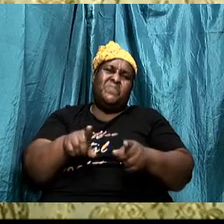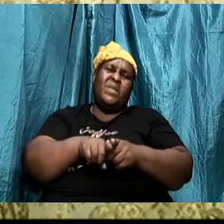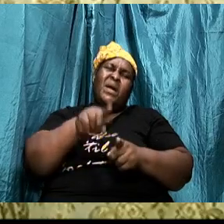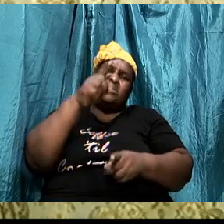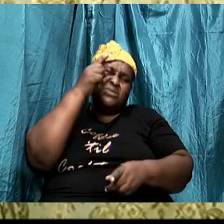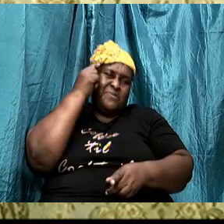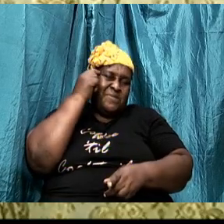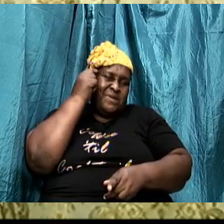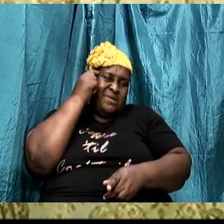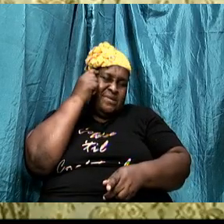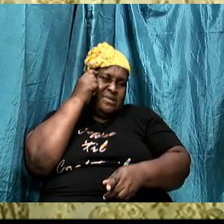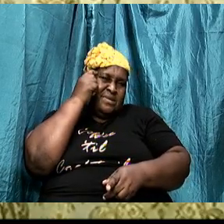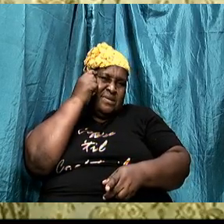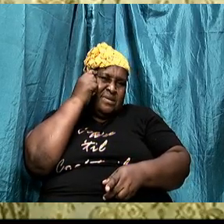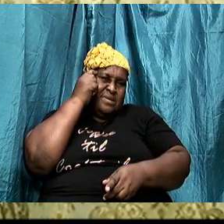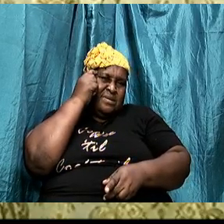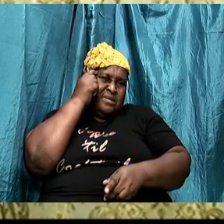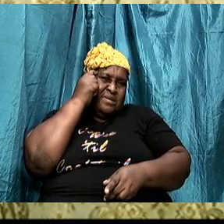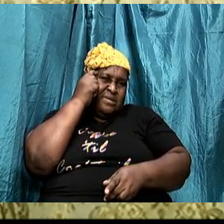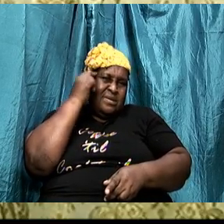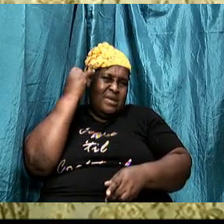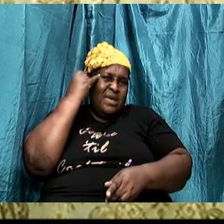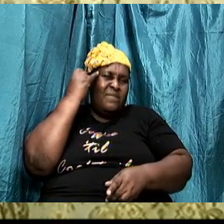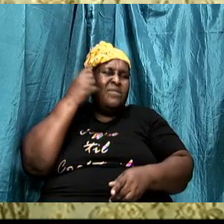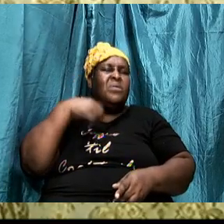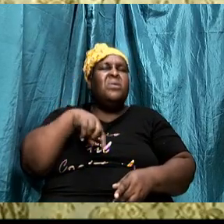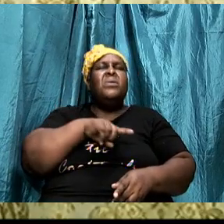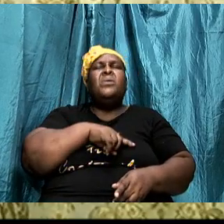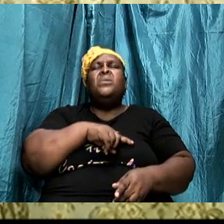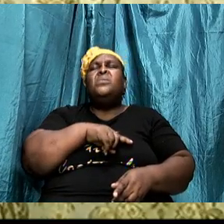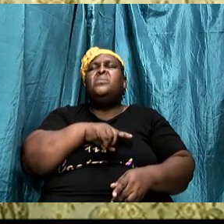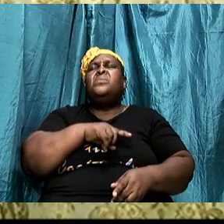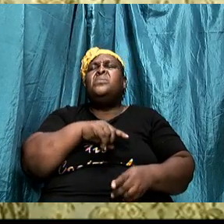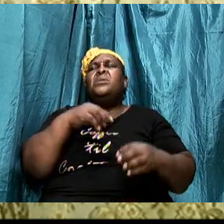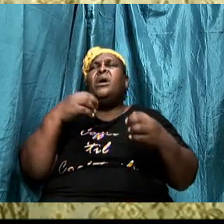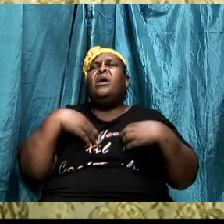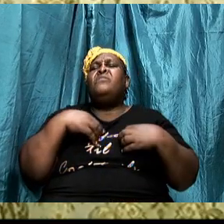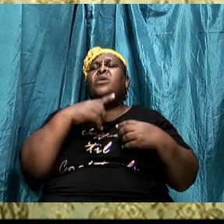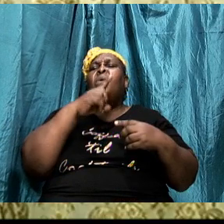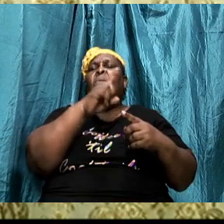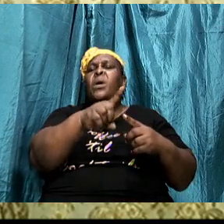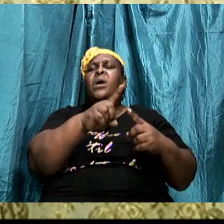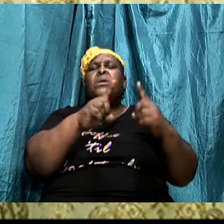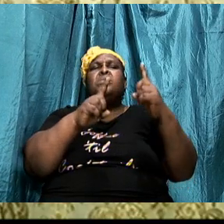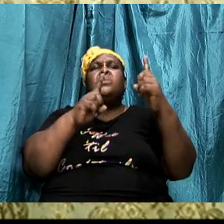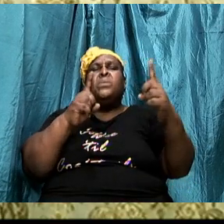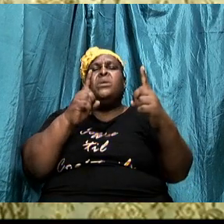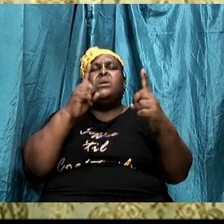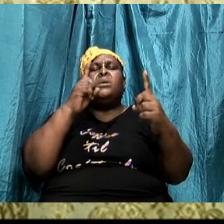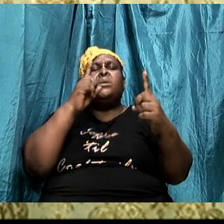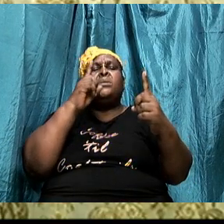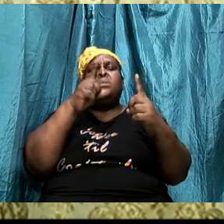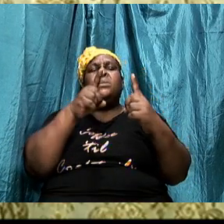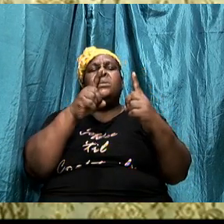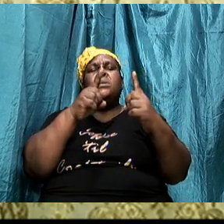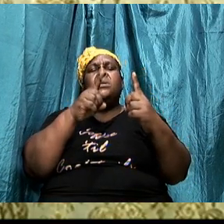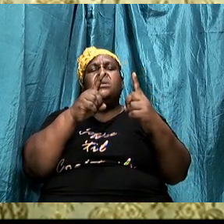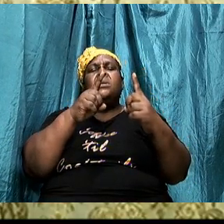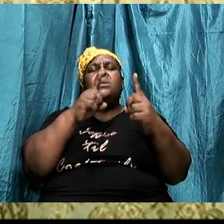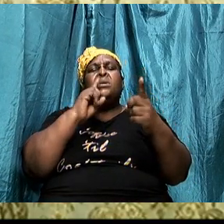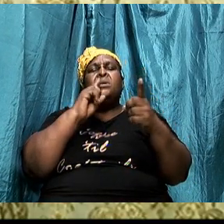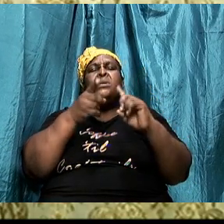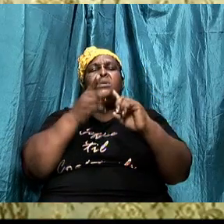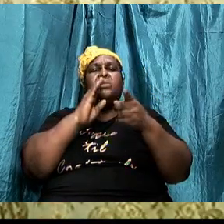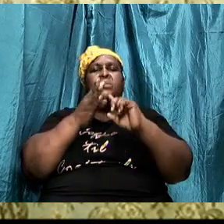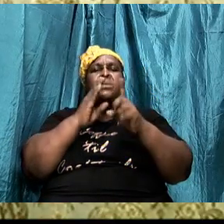think about if we were having a one to one conversation and let's say you